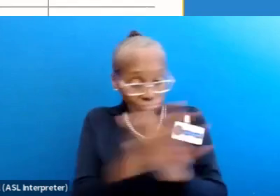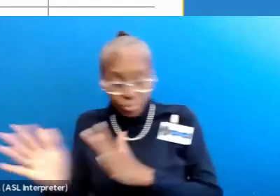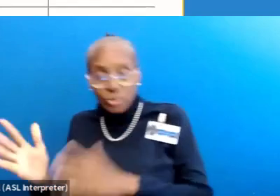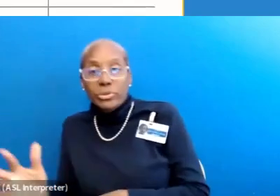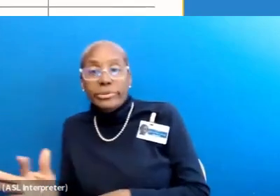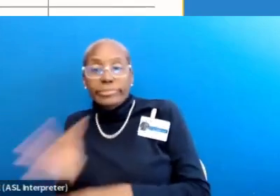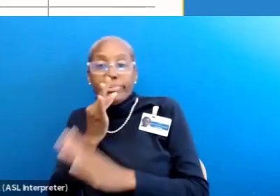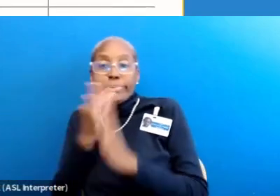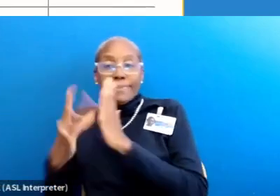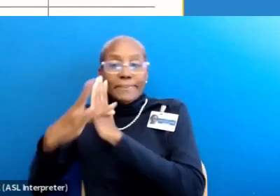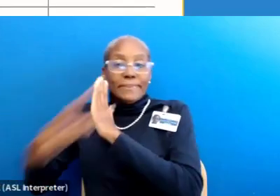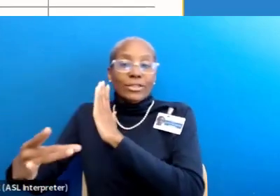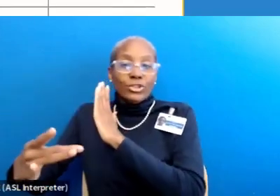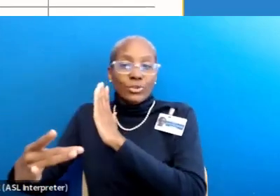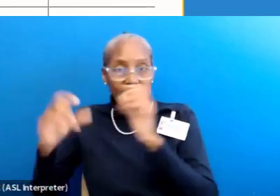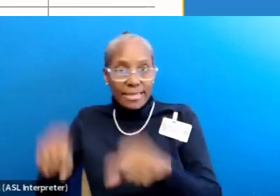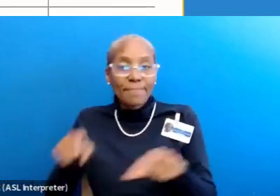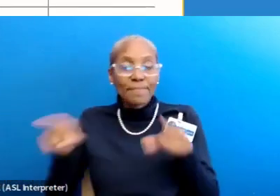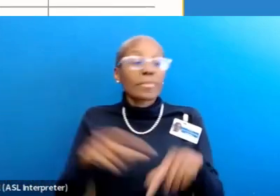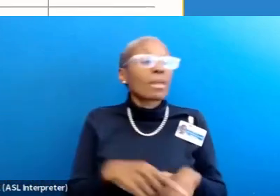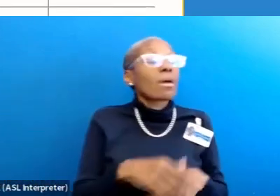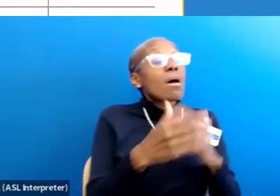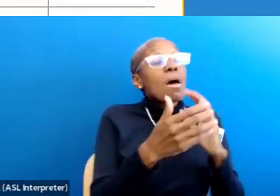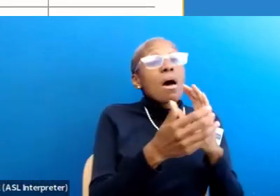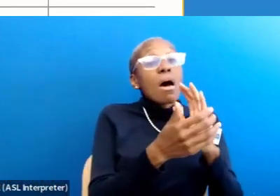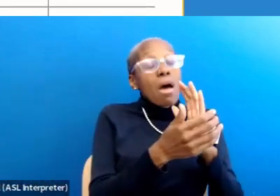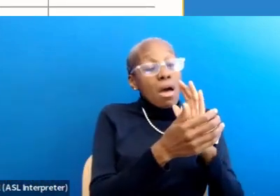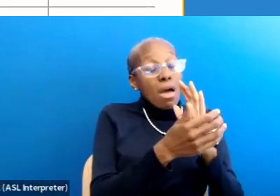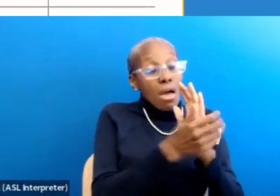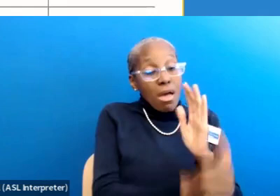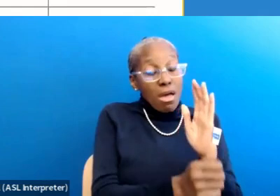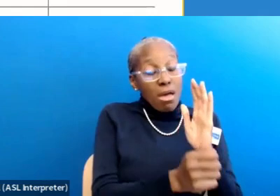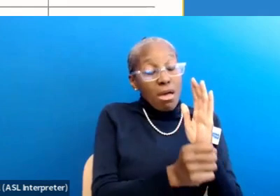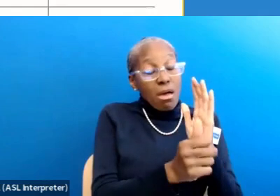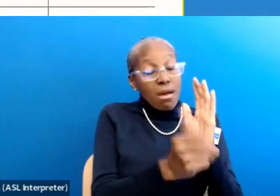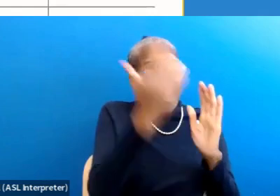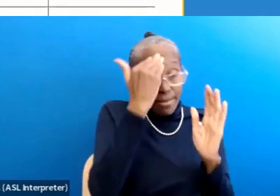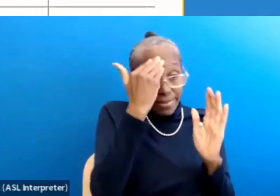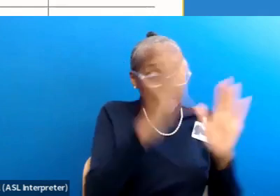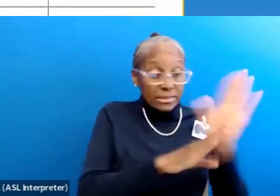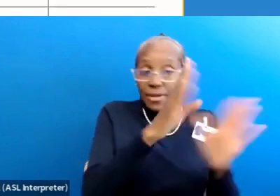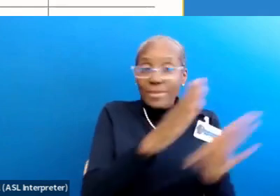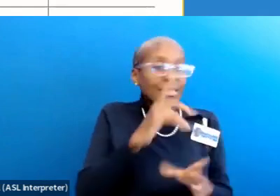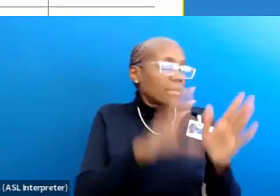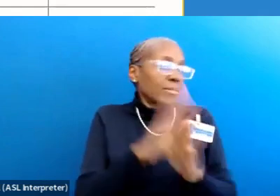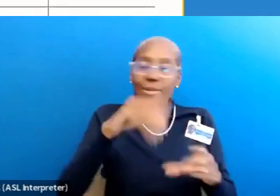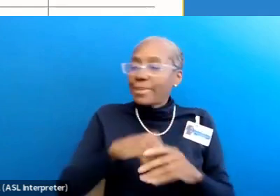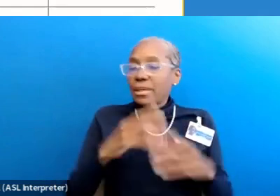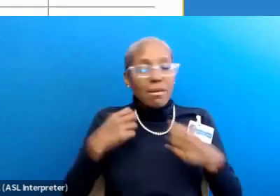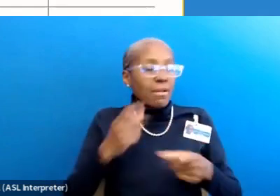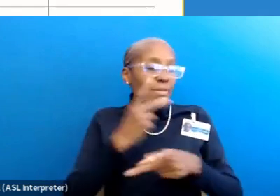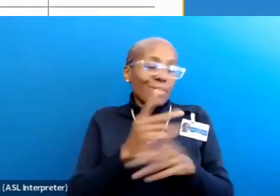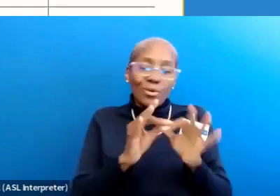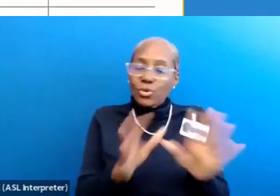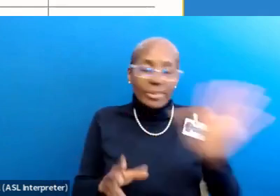Now the concept of the competence development plan didn't originate in the world of healthcare interpreting. Its principles can be adapted to many